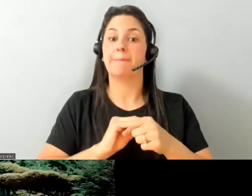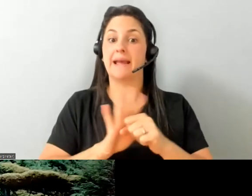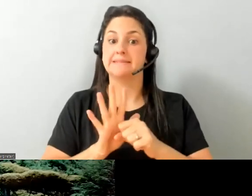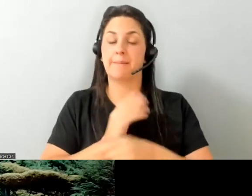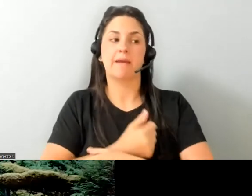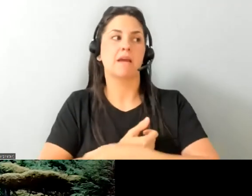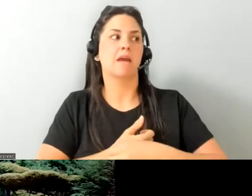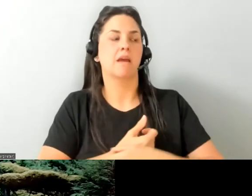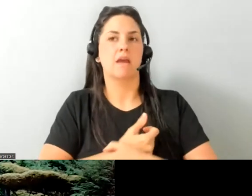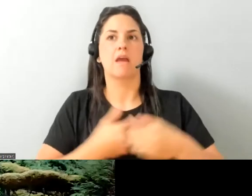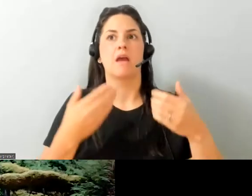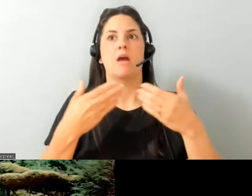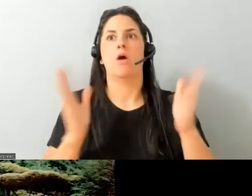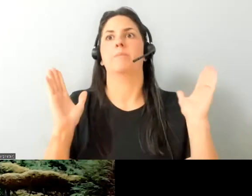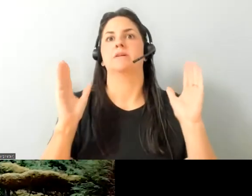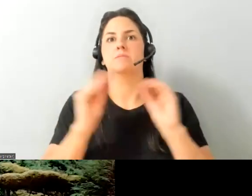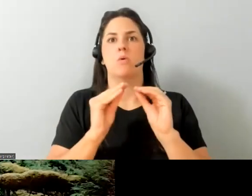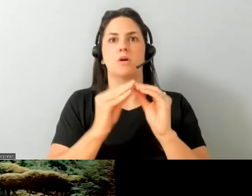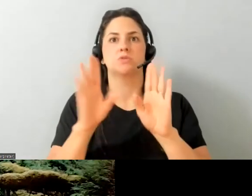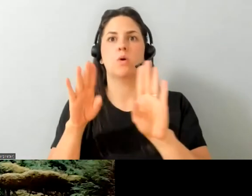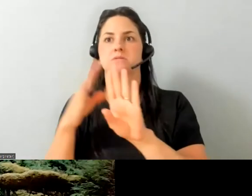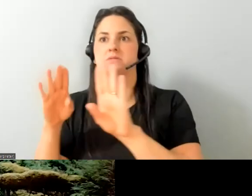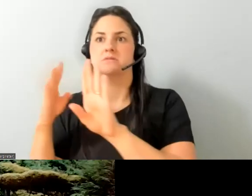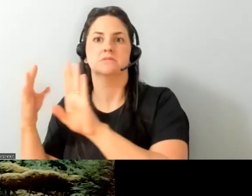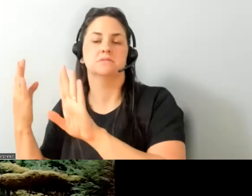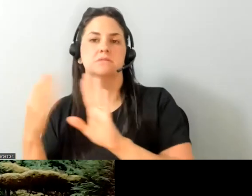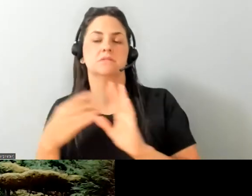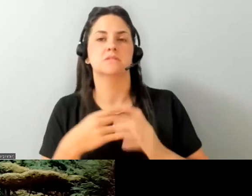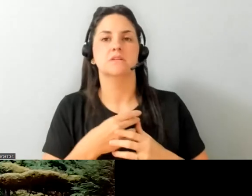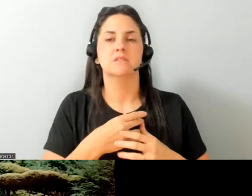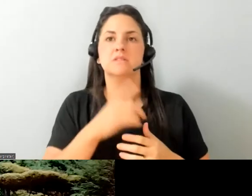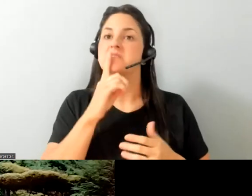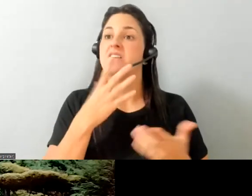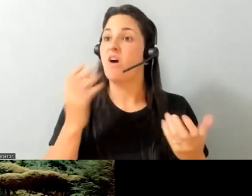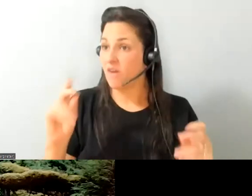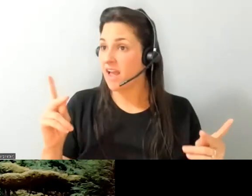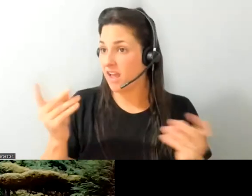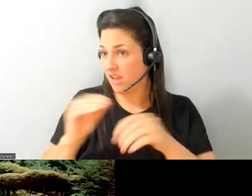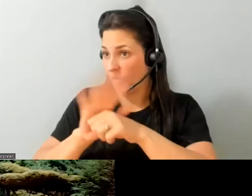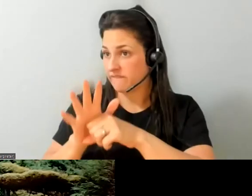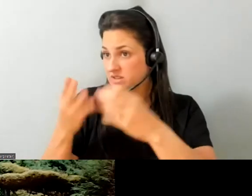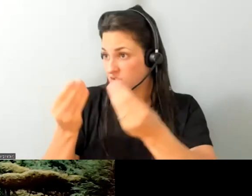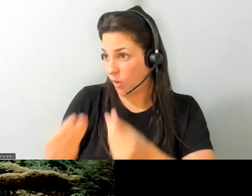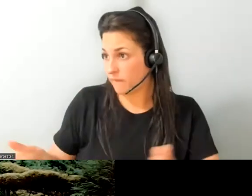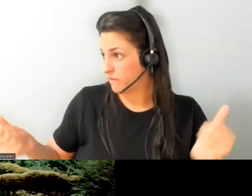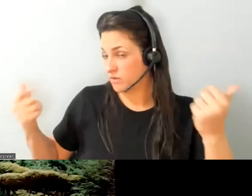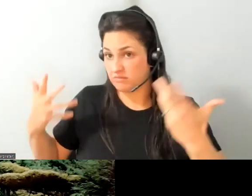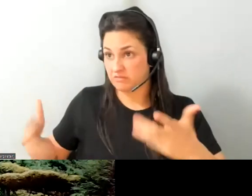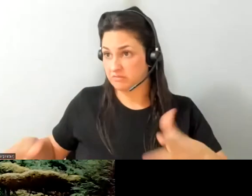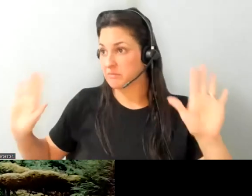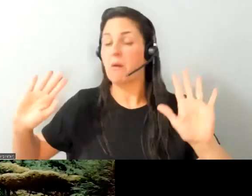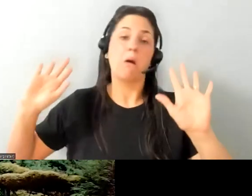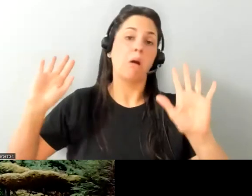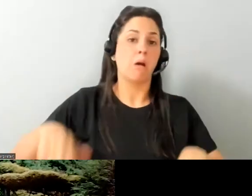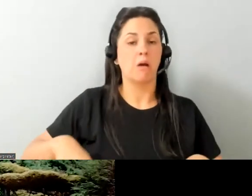new doors that and it's not going away i was worried are we just going to say okay it's over now we don't think like this anymore and no like i go on